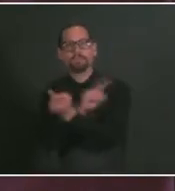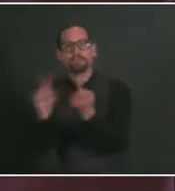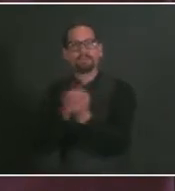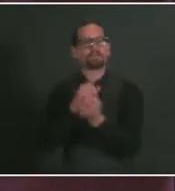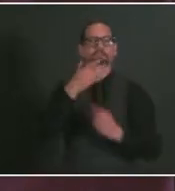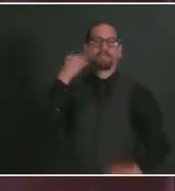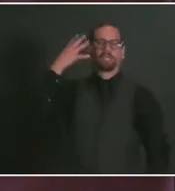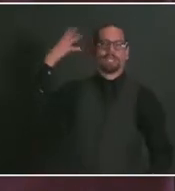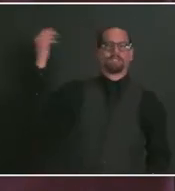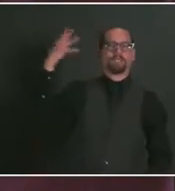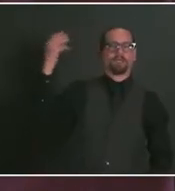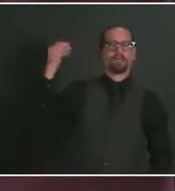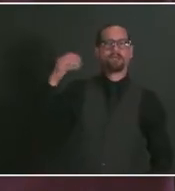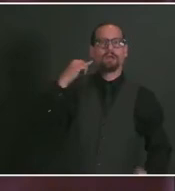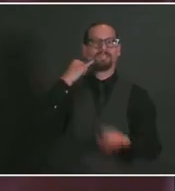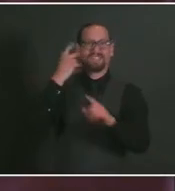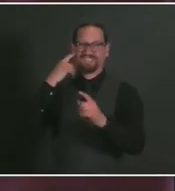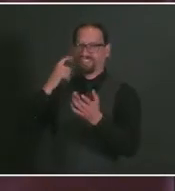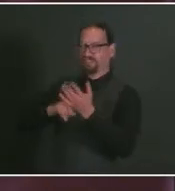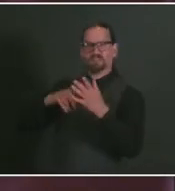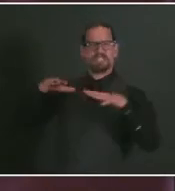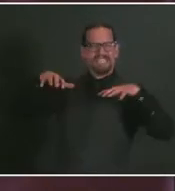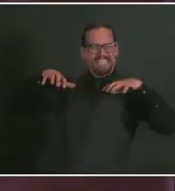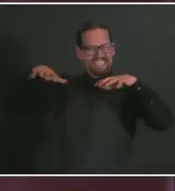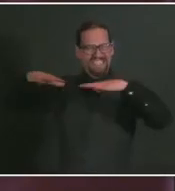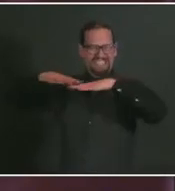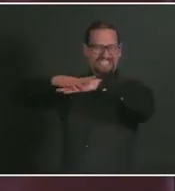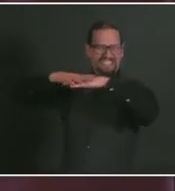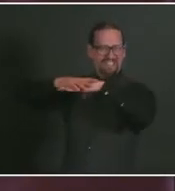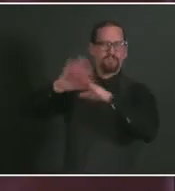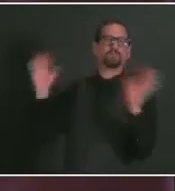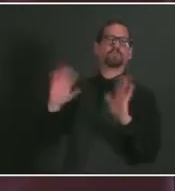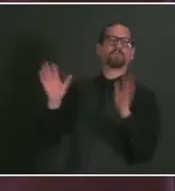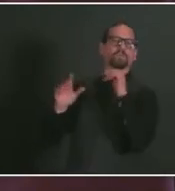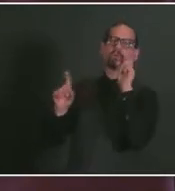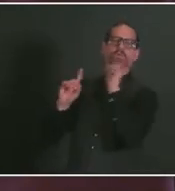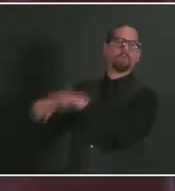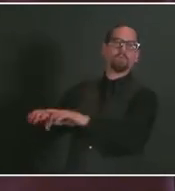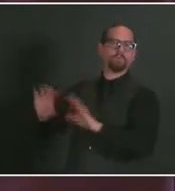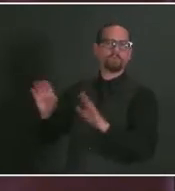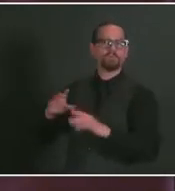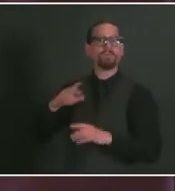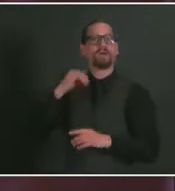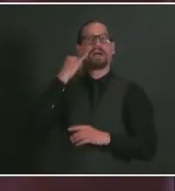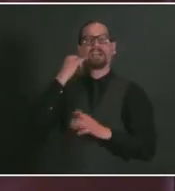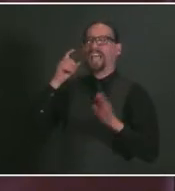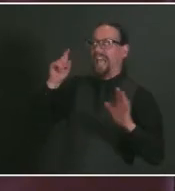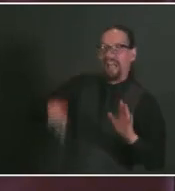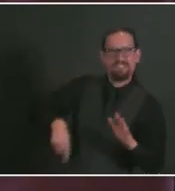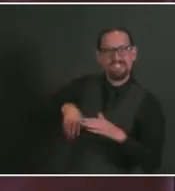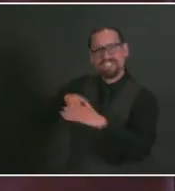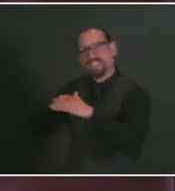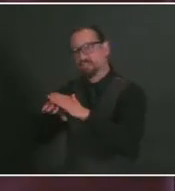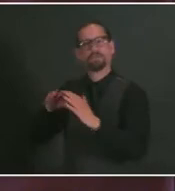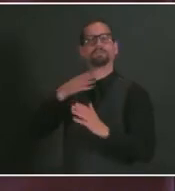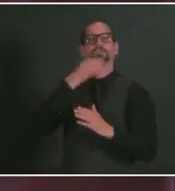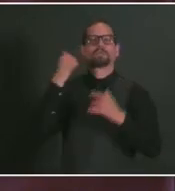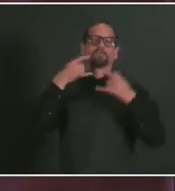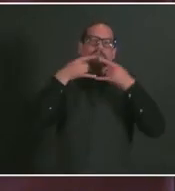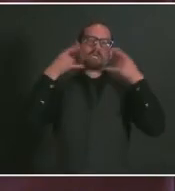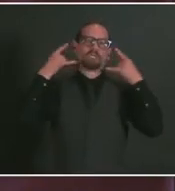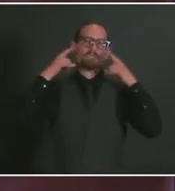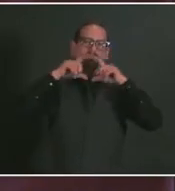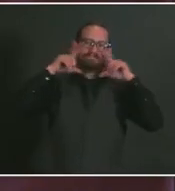And to wear your mask when appropriate. And especially remember that mask wearing is mandated here in Rhode Island in public